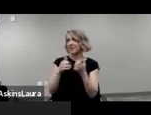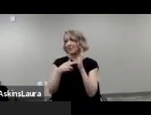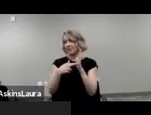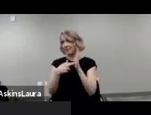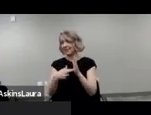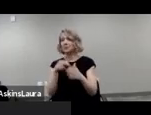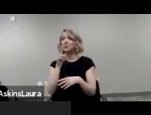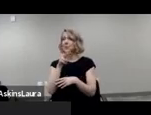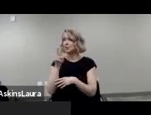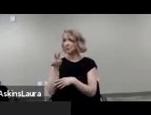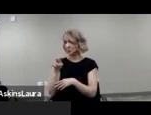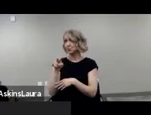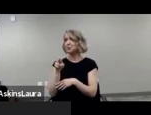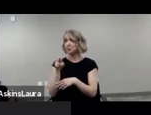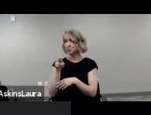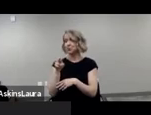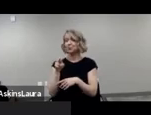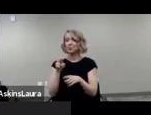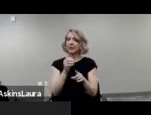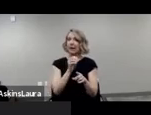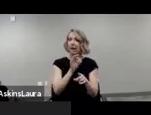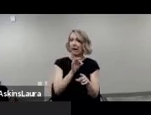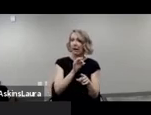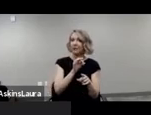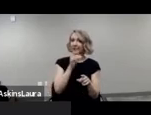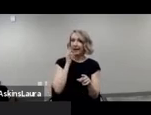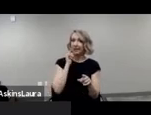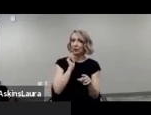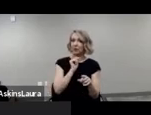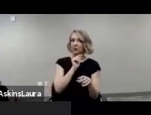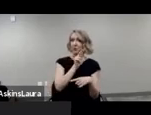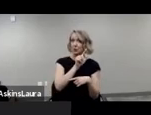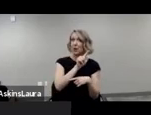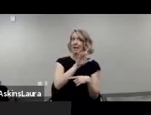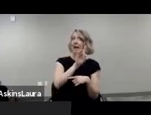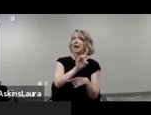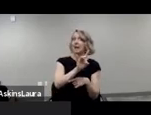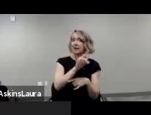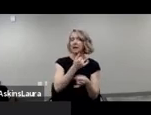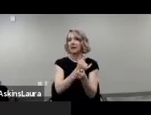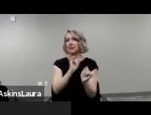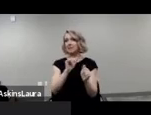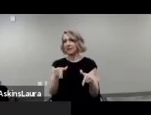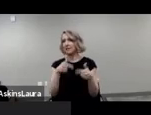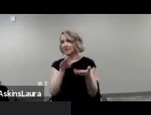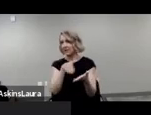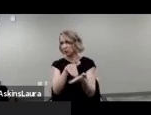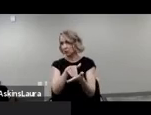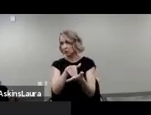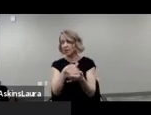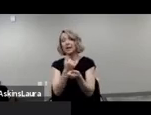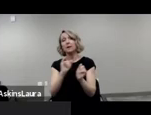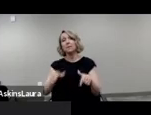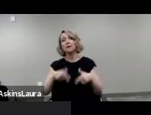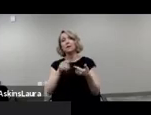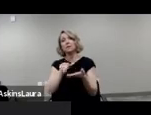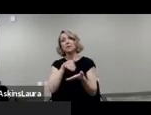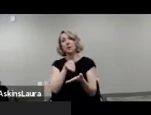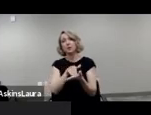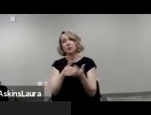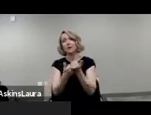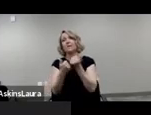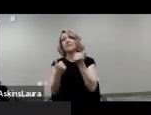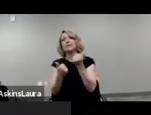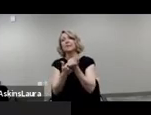22 of California's 28 independent living centers. Independent living centers are advocacy organizations